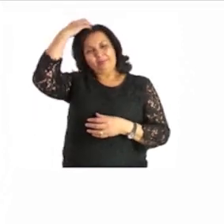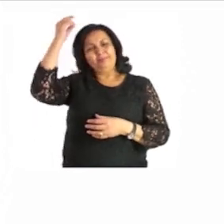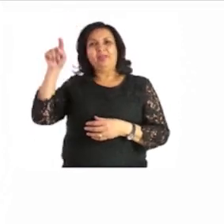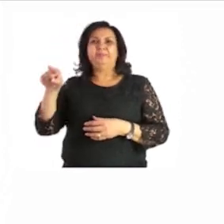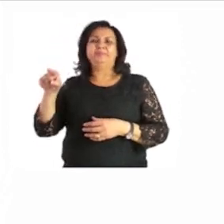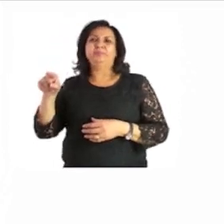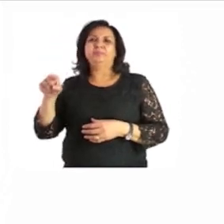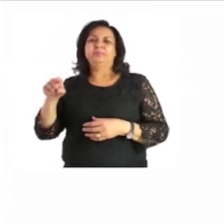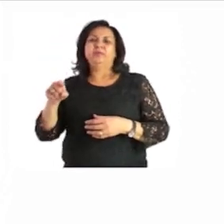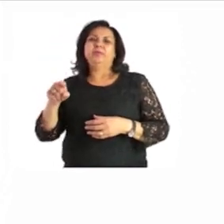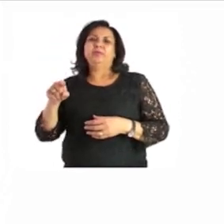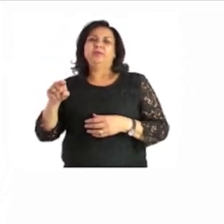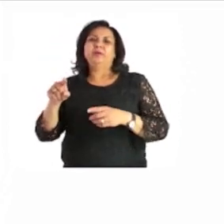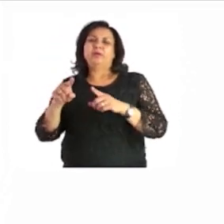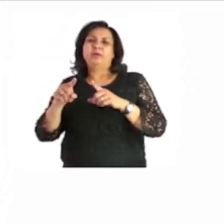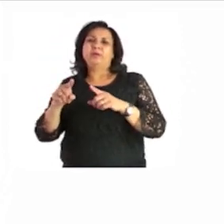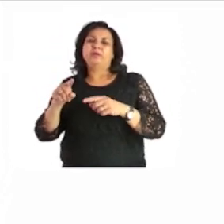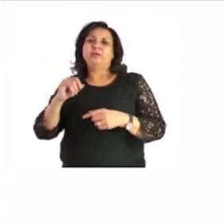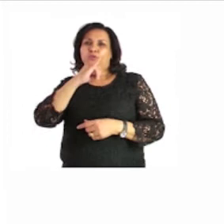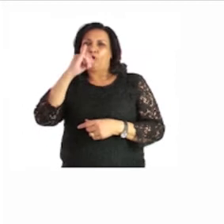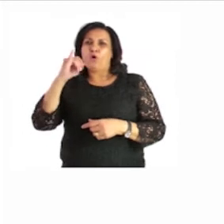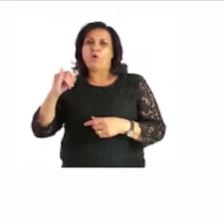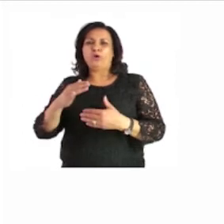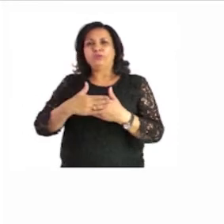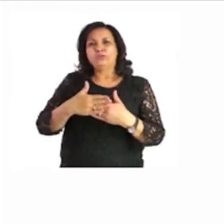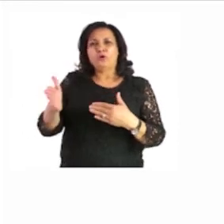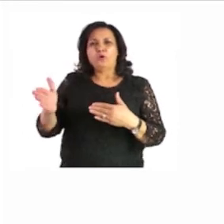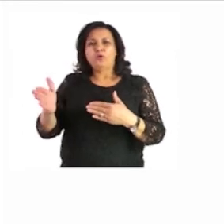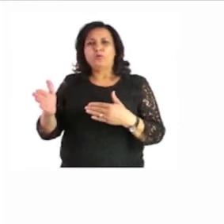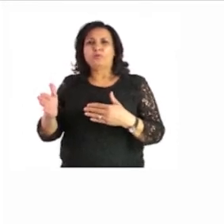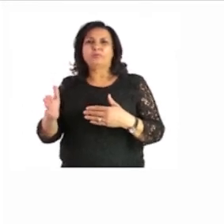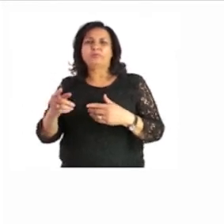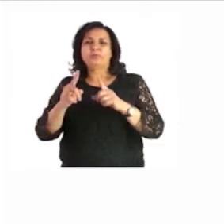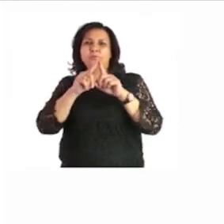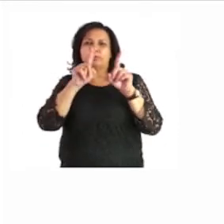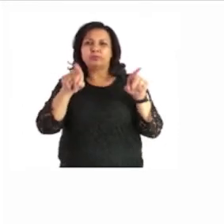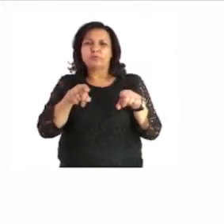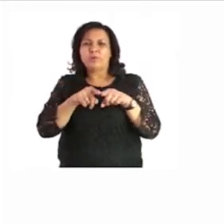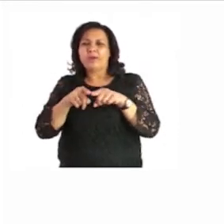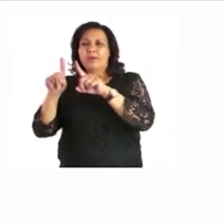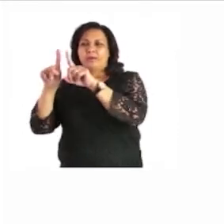door between the square and the windows